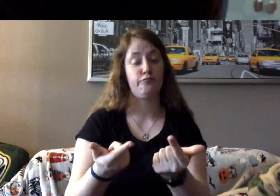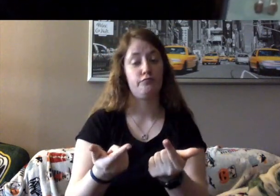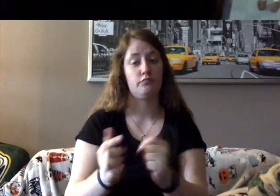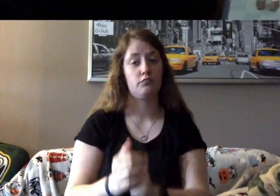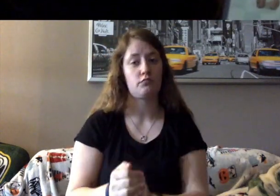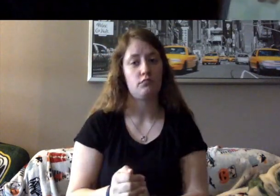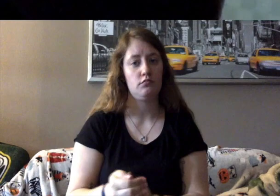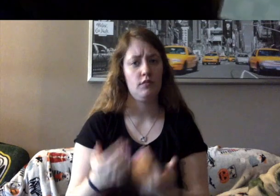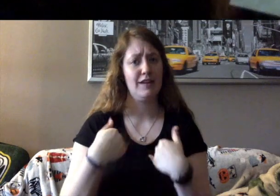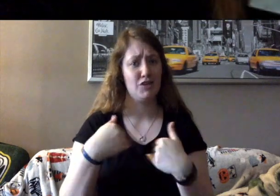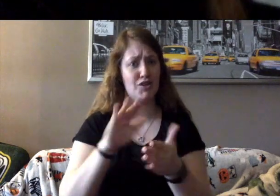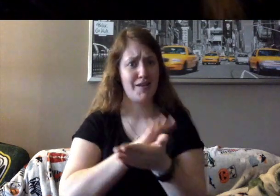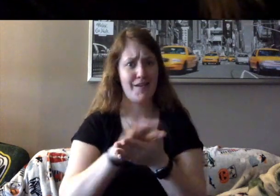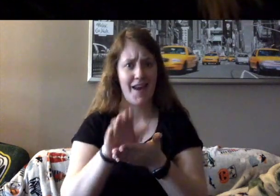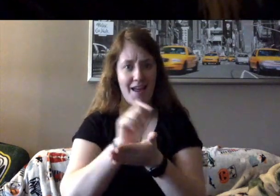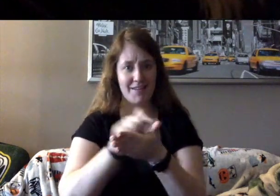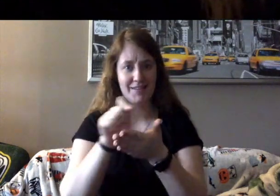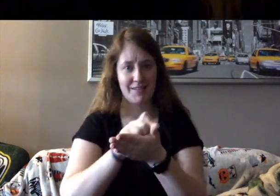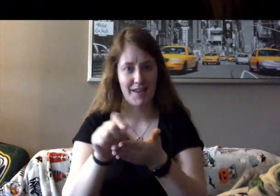quite nice handwriting.